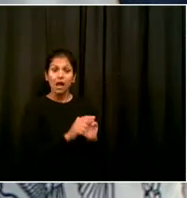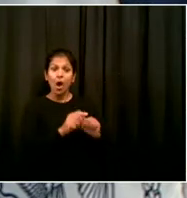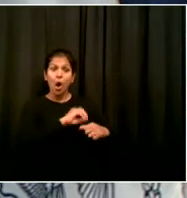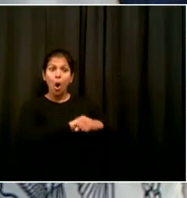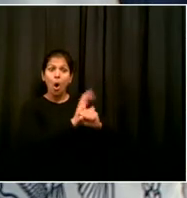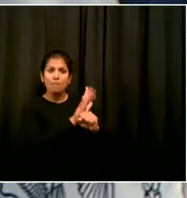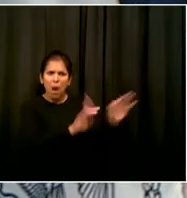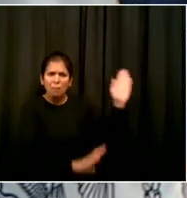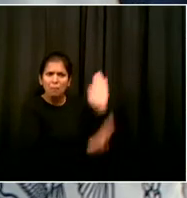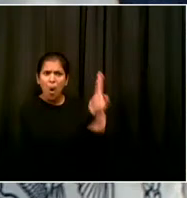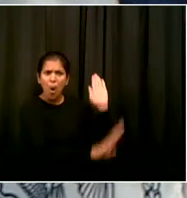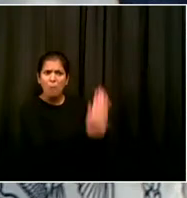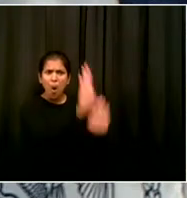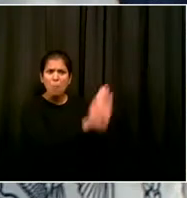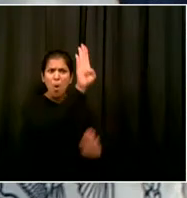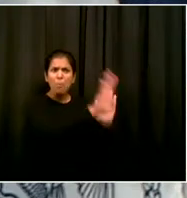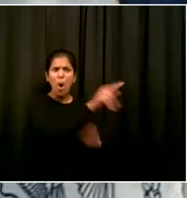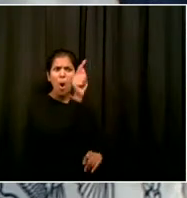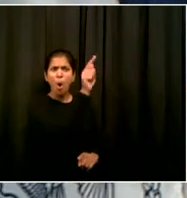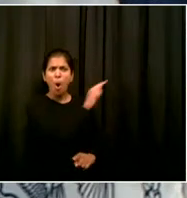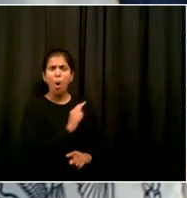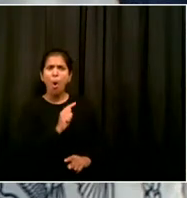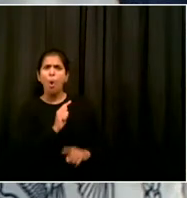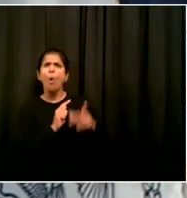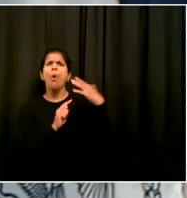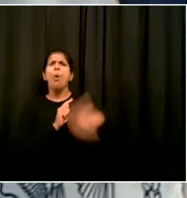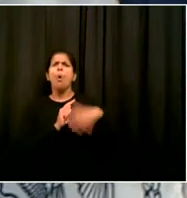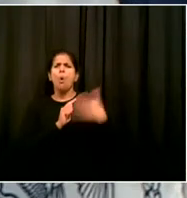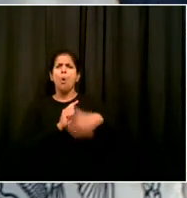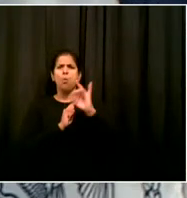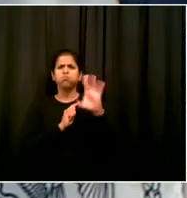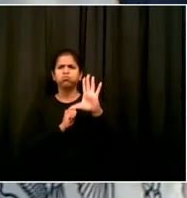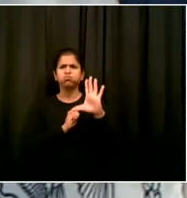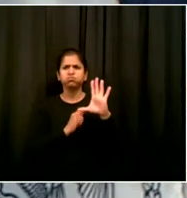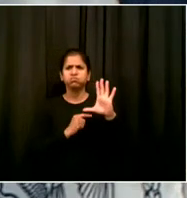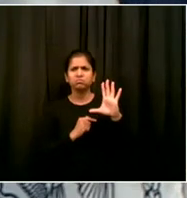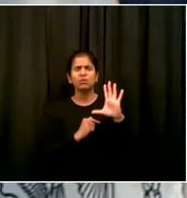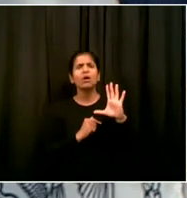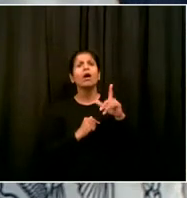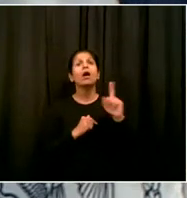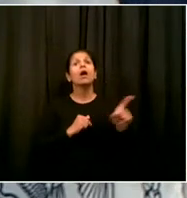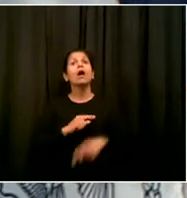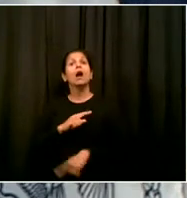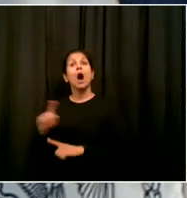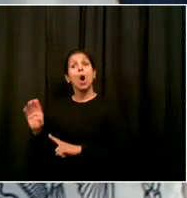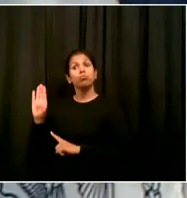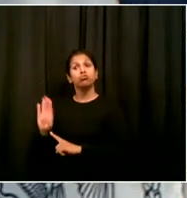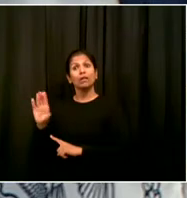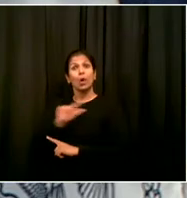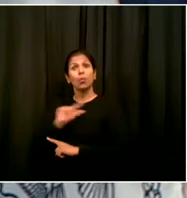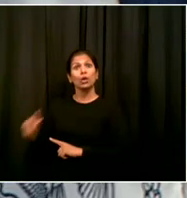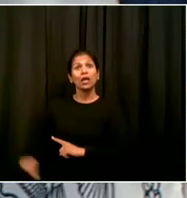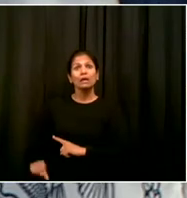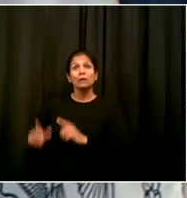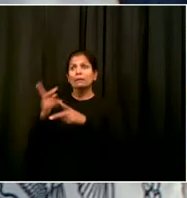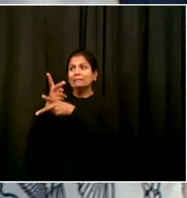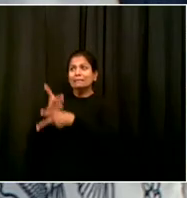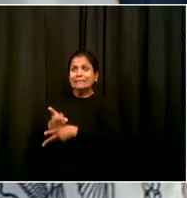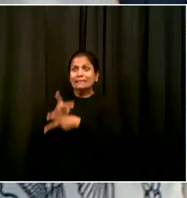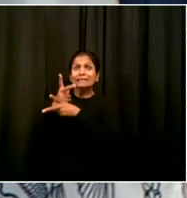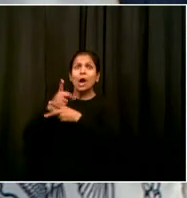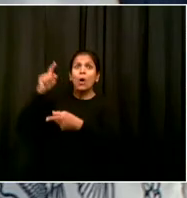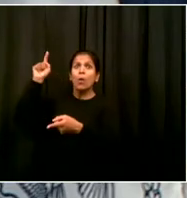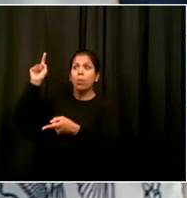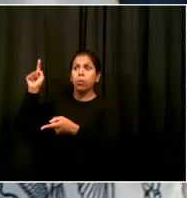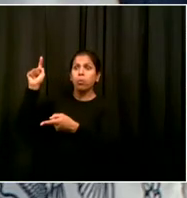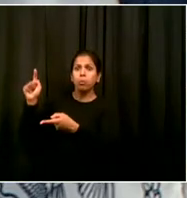you still see the overall impact when you look at our daily indicators. So we're watching very carefully. Health leadership of both the city